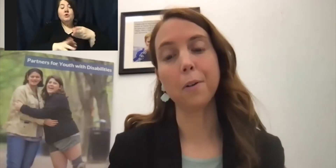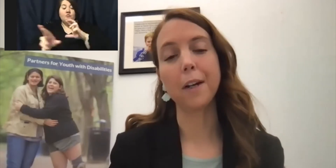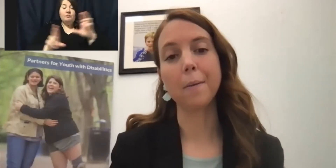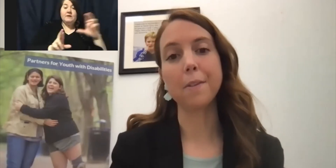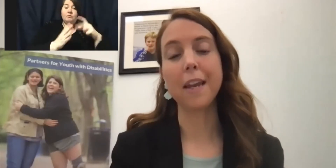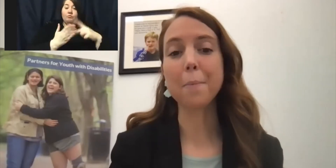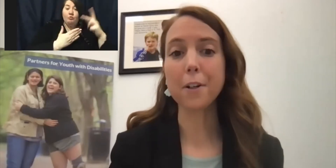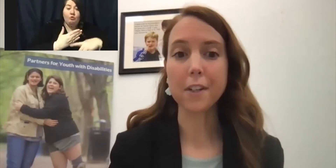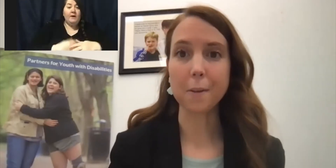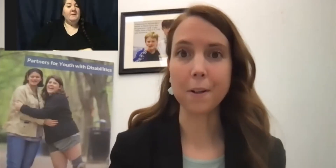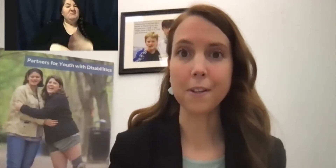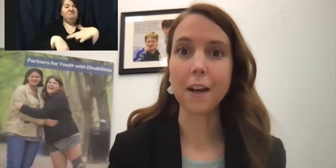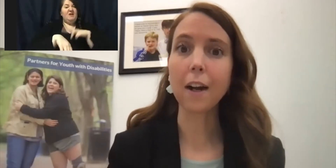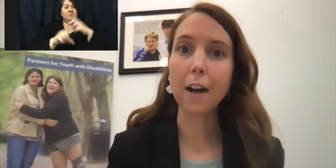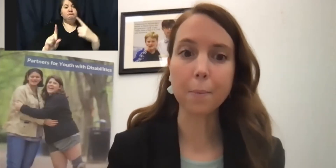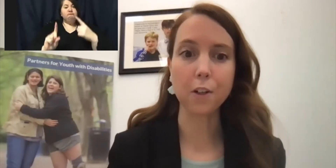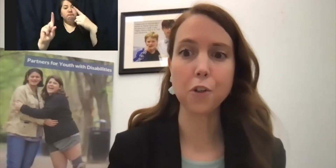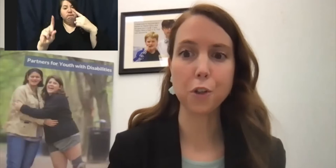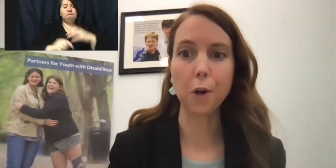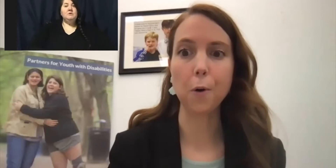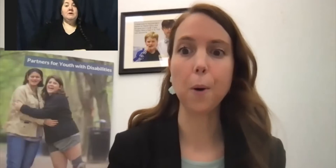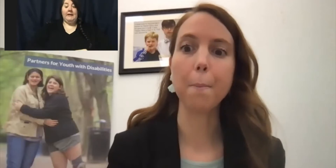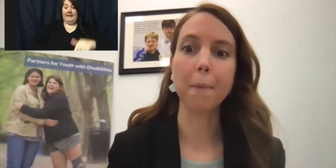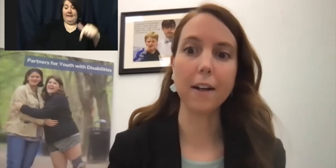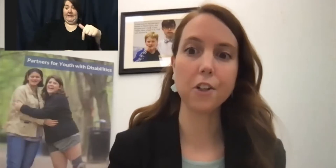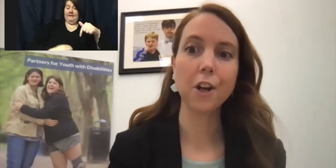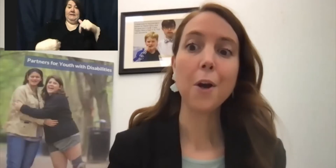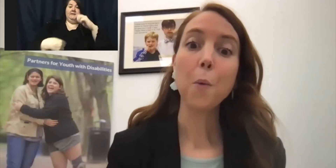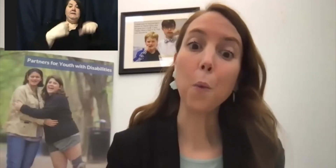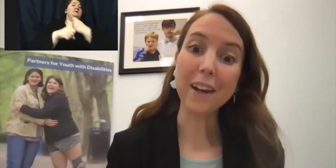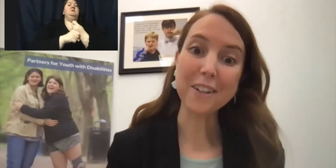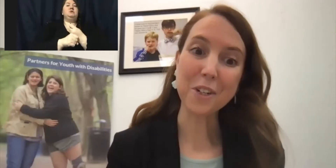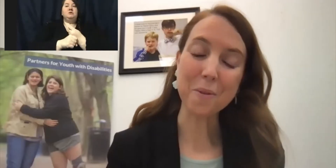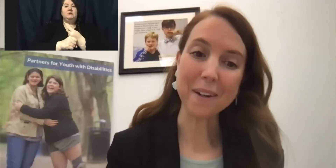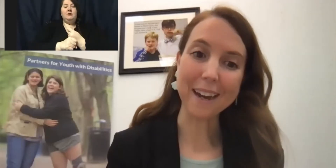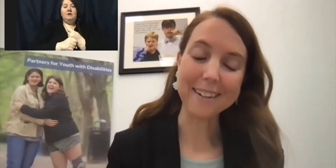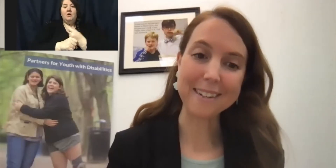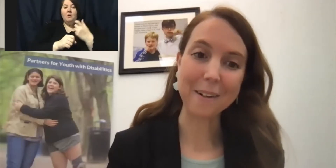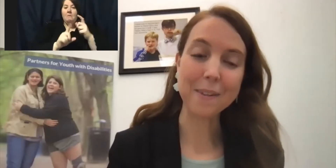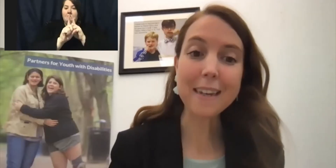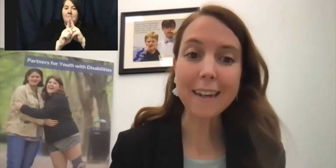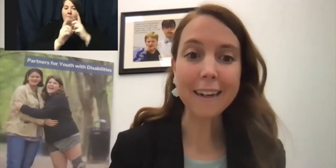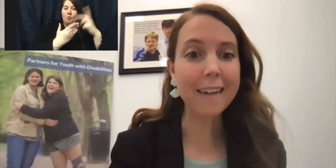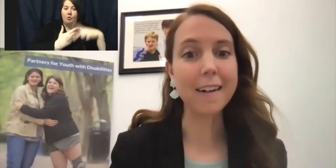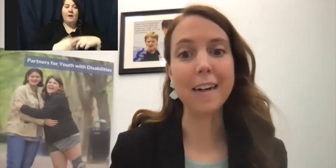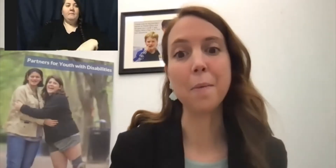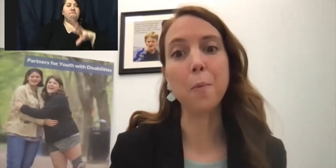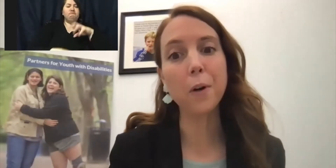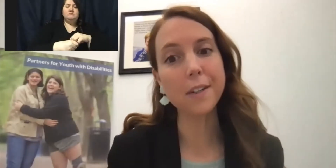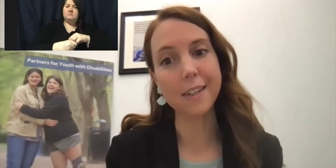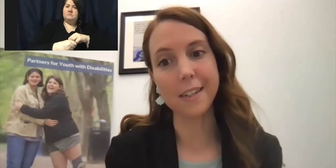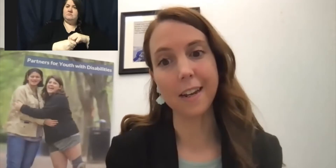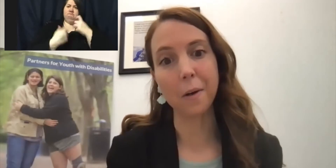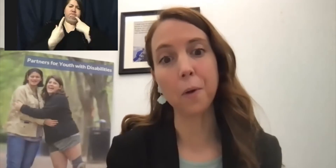programs and participants accomplished so much, which you will get to see and hear in